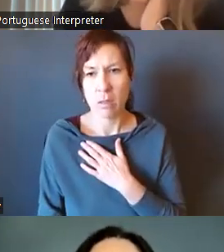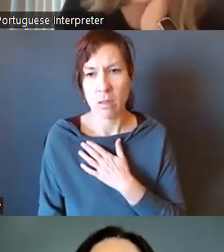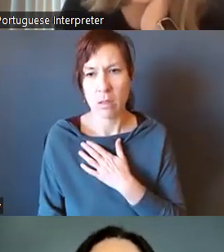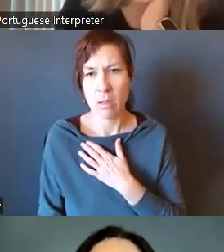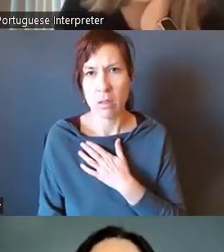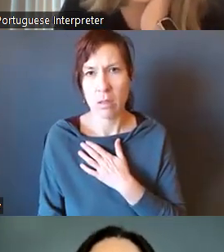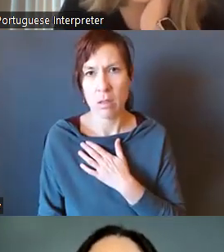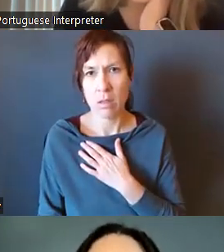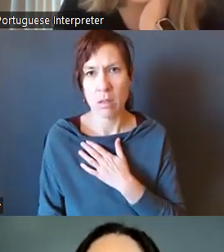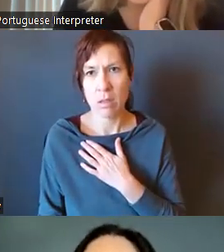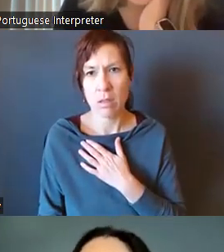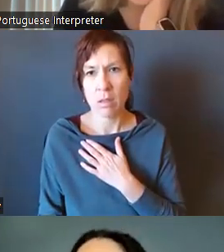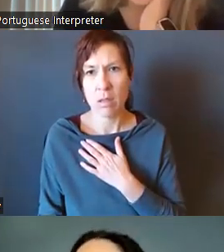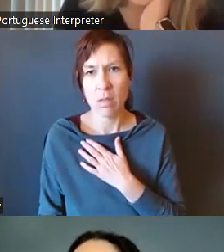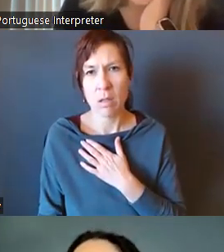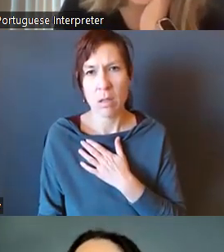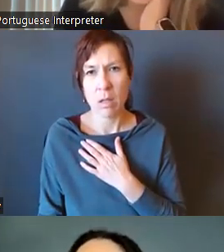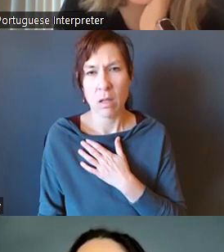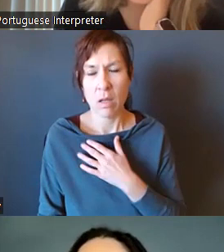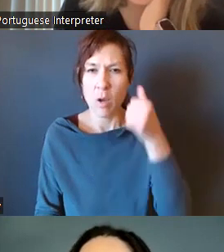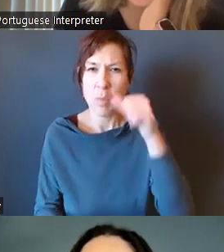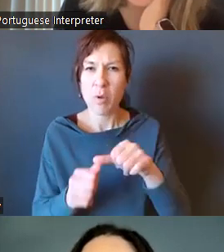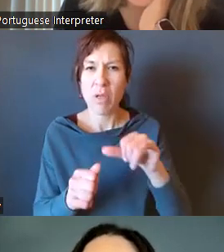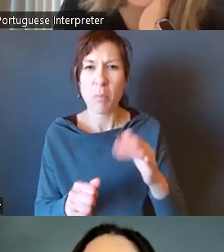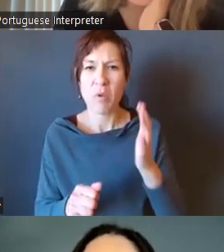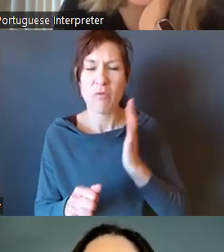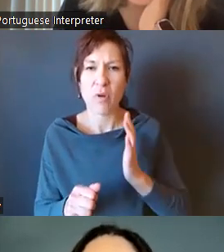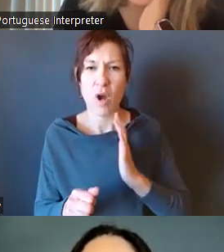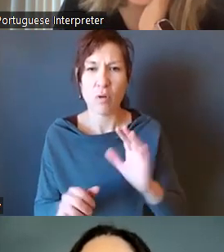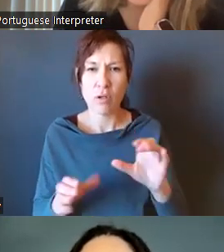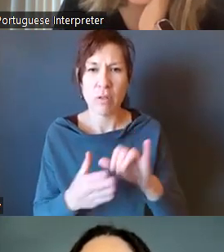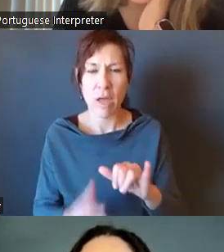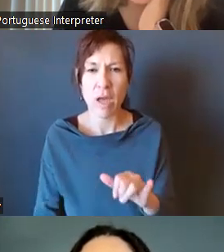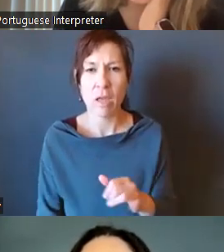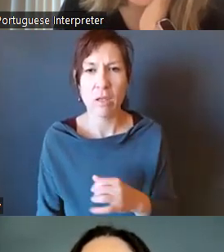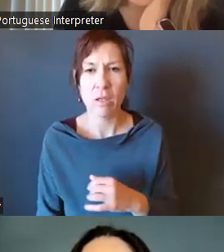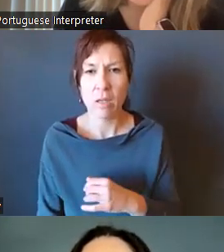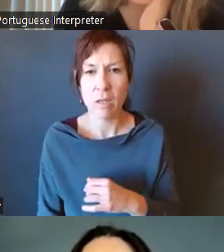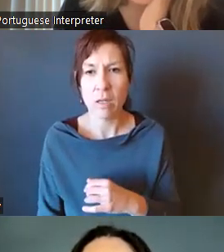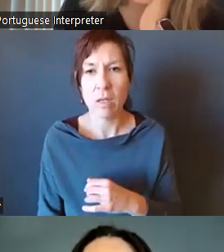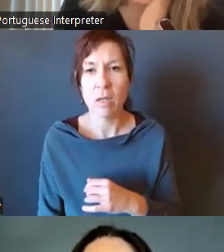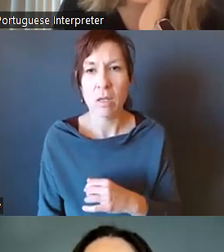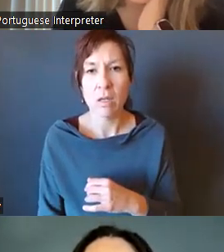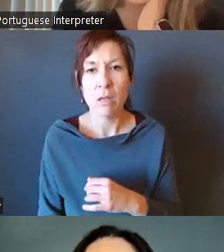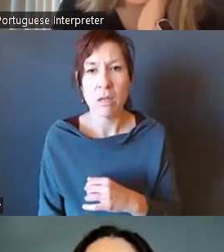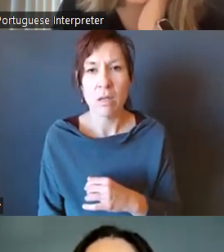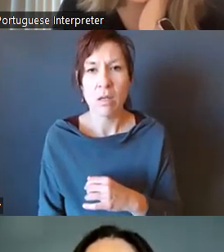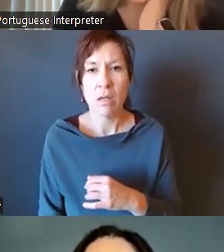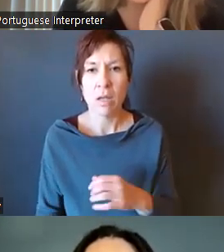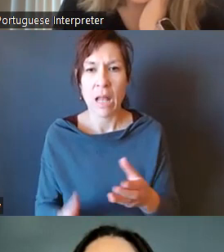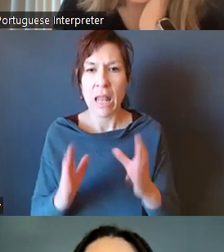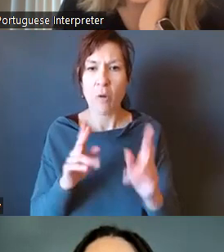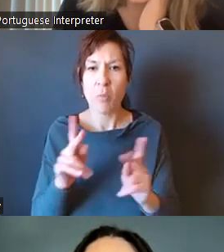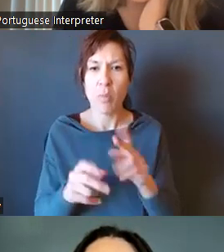where people were commenting. So, we'd have to have time to allow people to put post comments or speak and